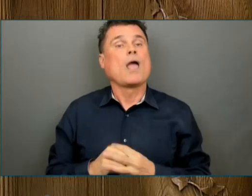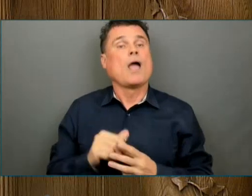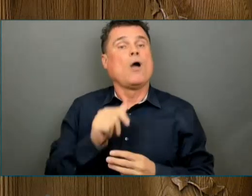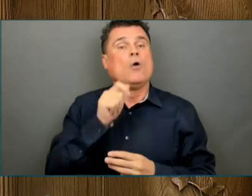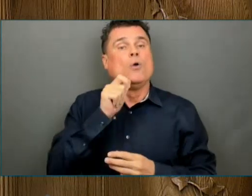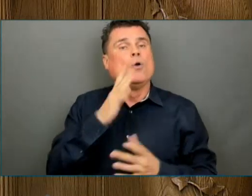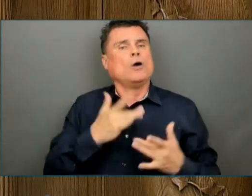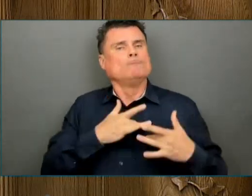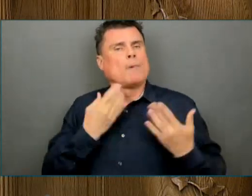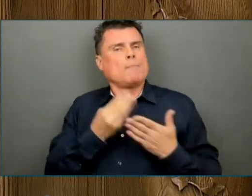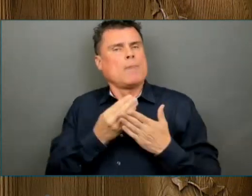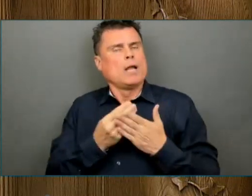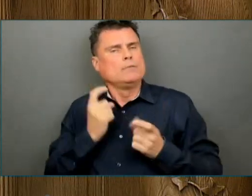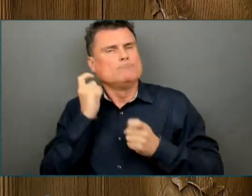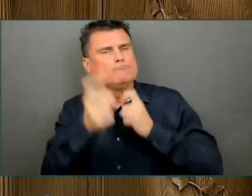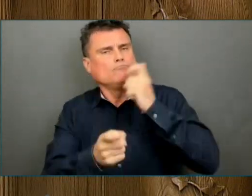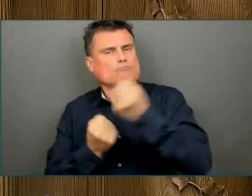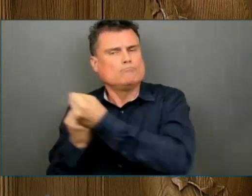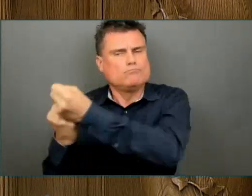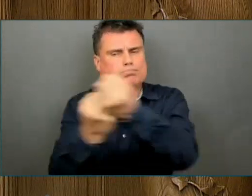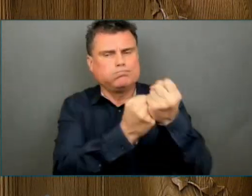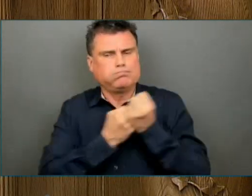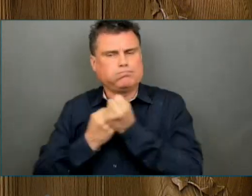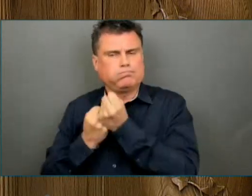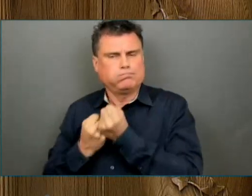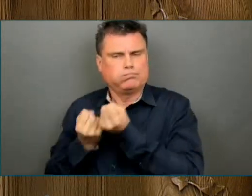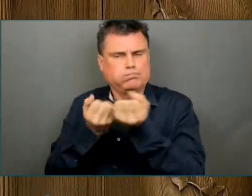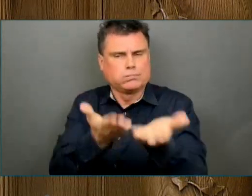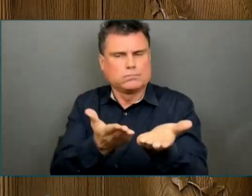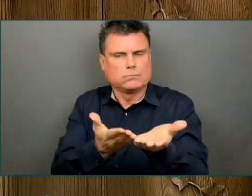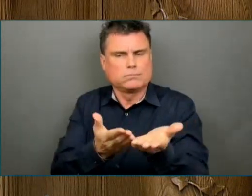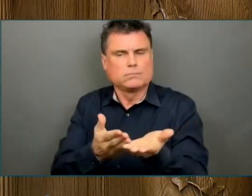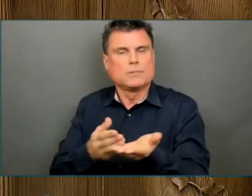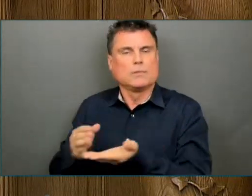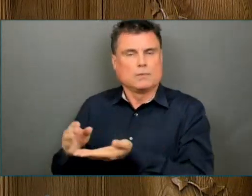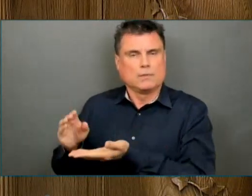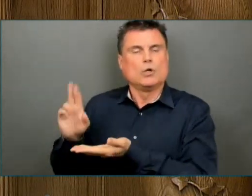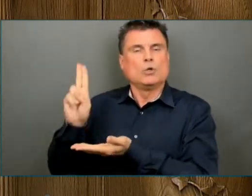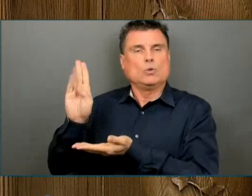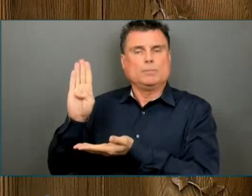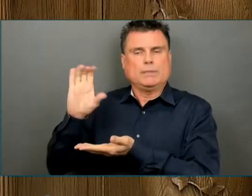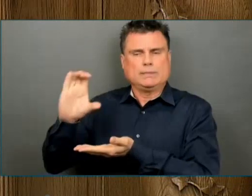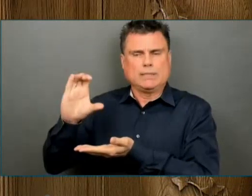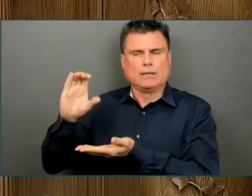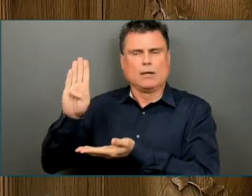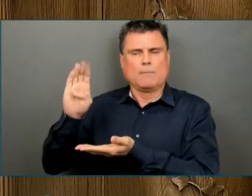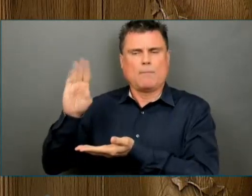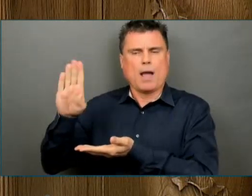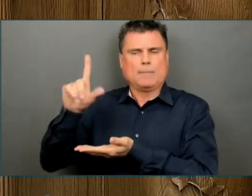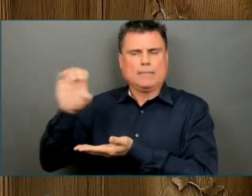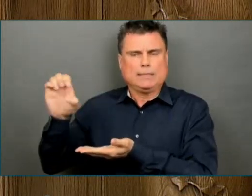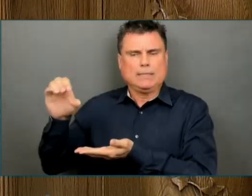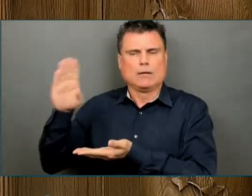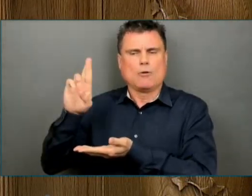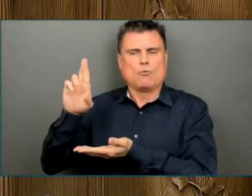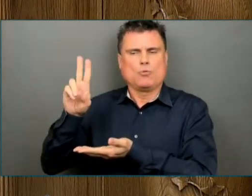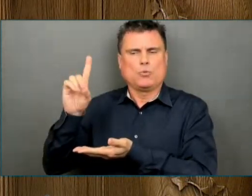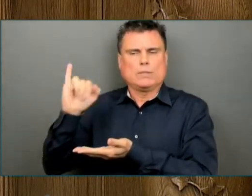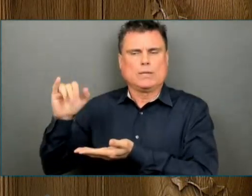Chancellor Bob Lee, veteran Rudy Hohenson, and patrons of the art Eric and Shirley Charman.